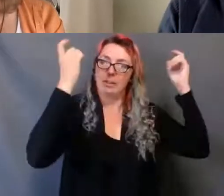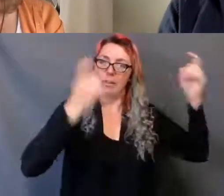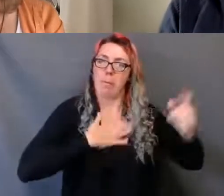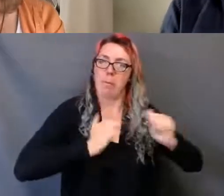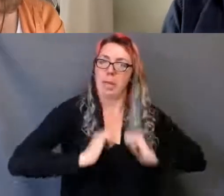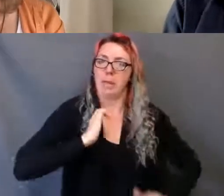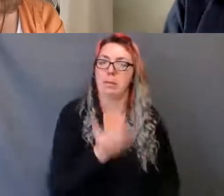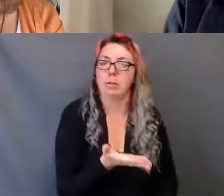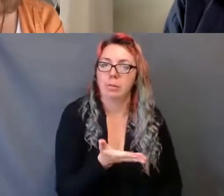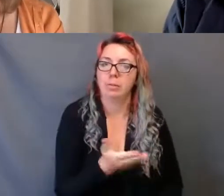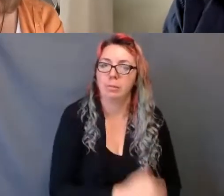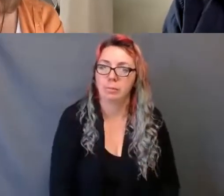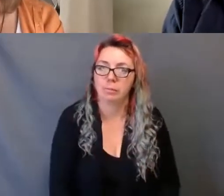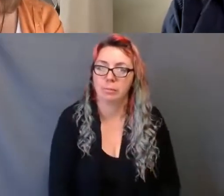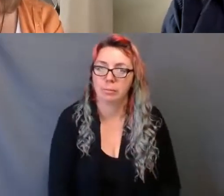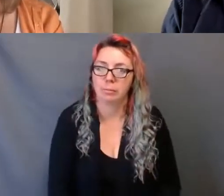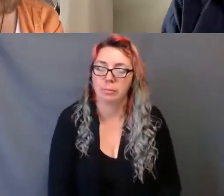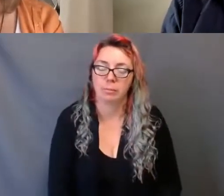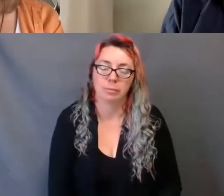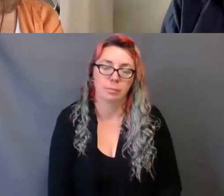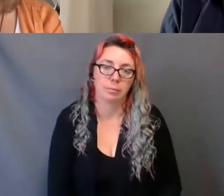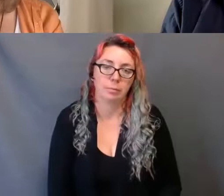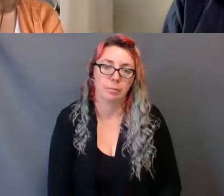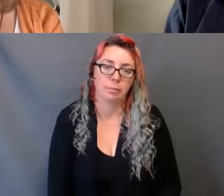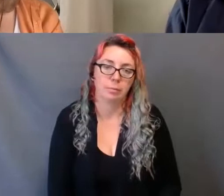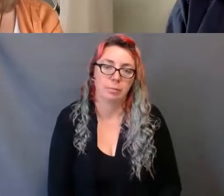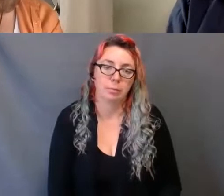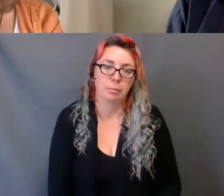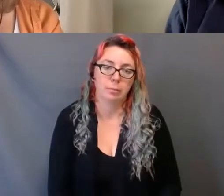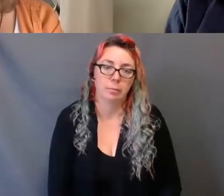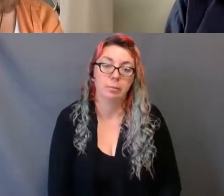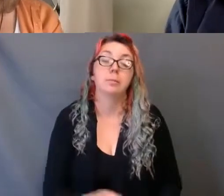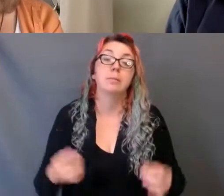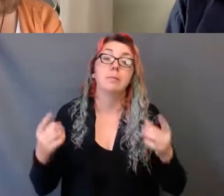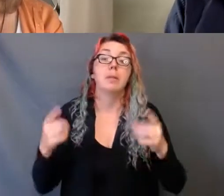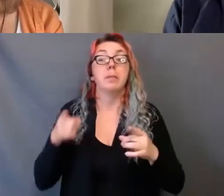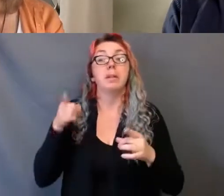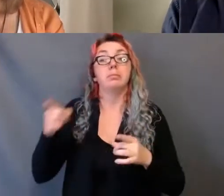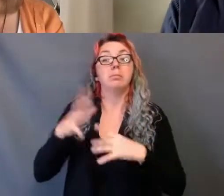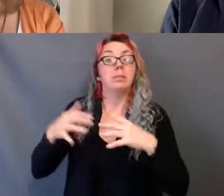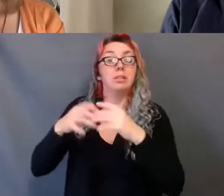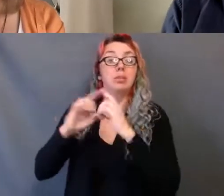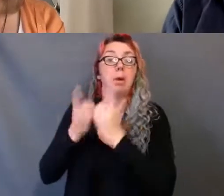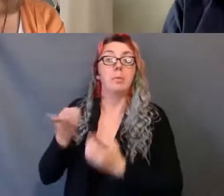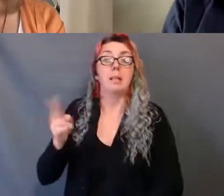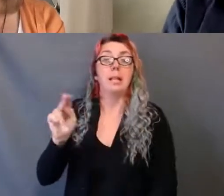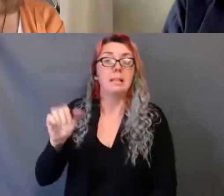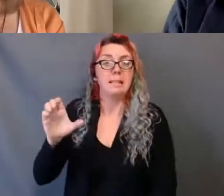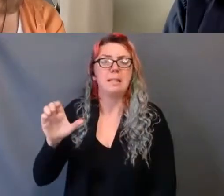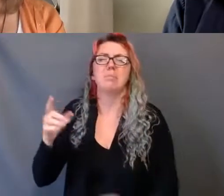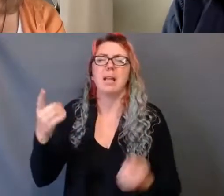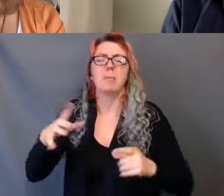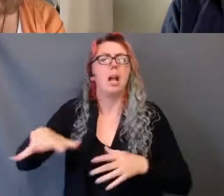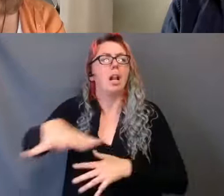the Call to Action also contributed directly to the ethos around the creation of the Indigenous theatre department at the NAC. The social movements,